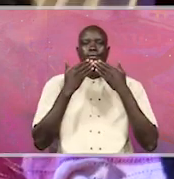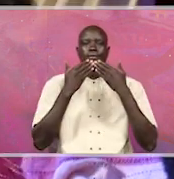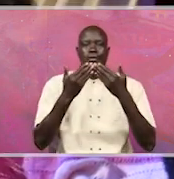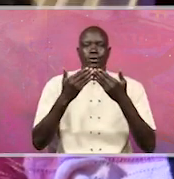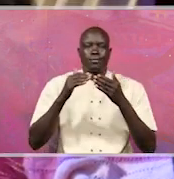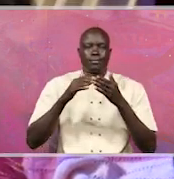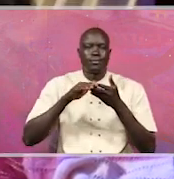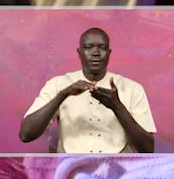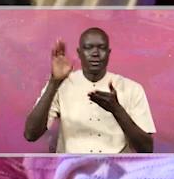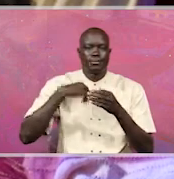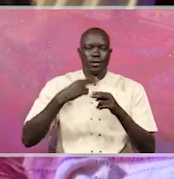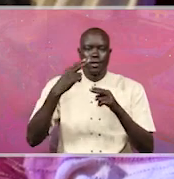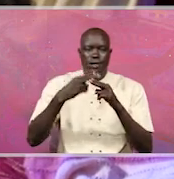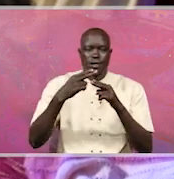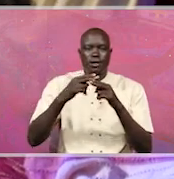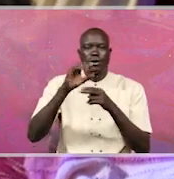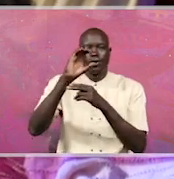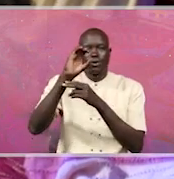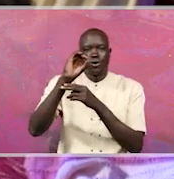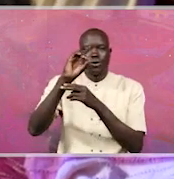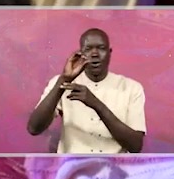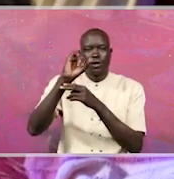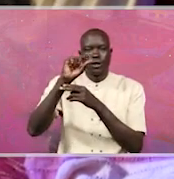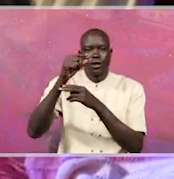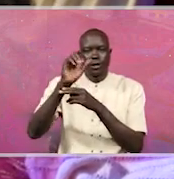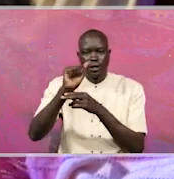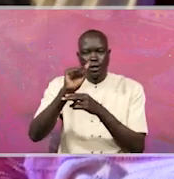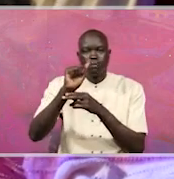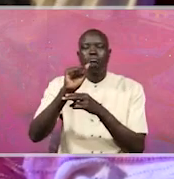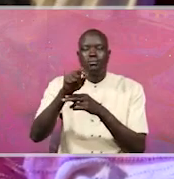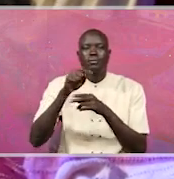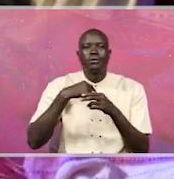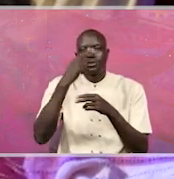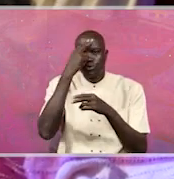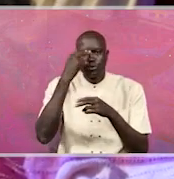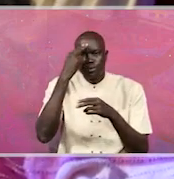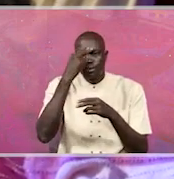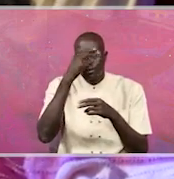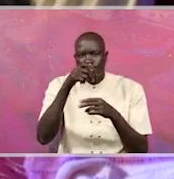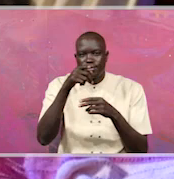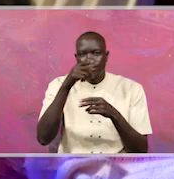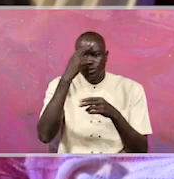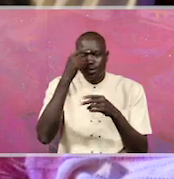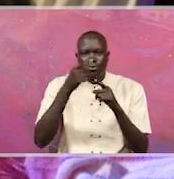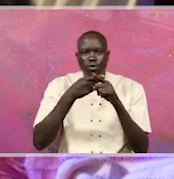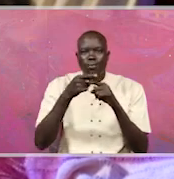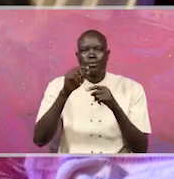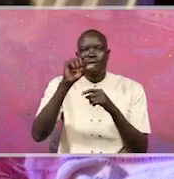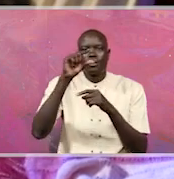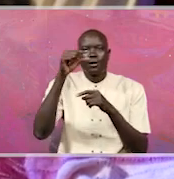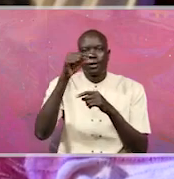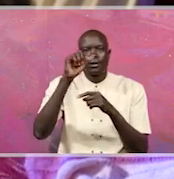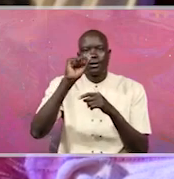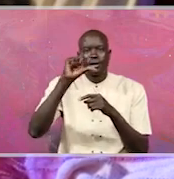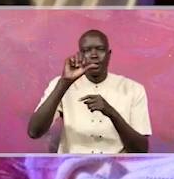much. I'm called the Olinga Jessica Odeke. I'm a student of Galap Initiative, Uganda. It is located in